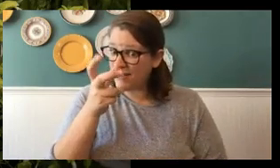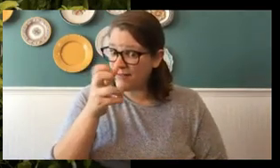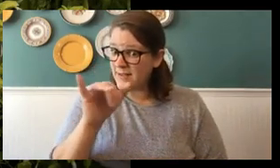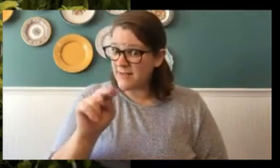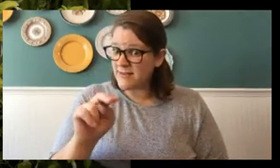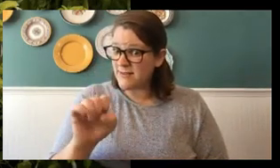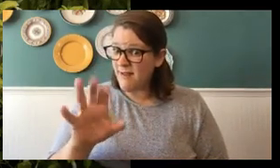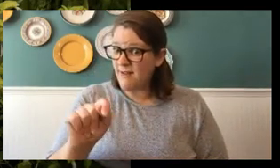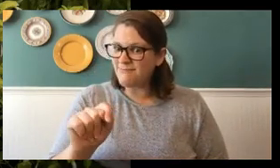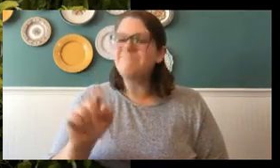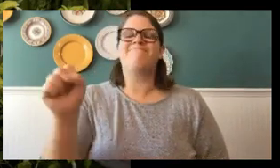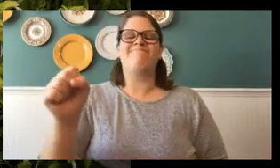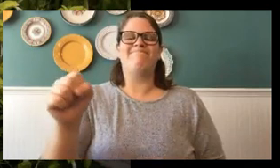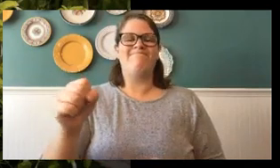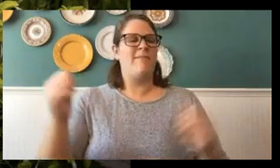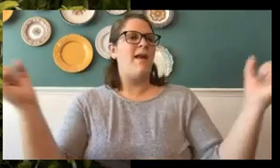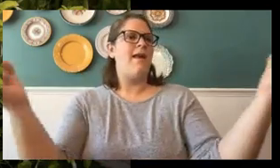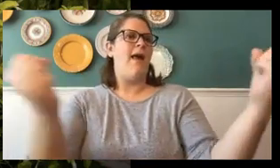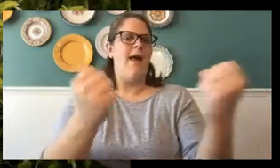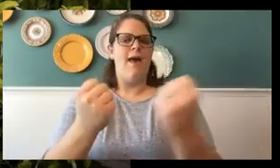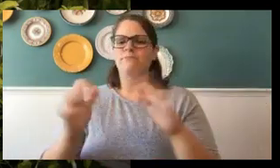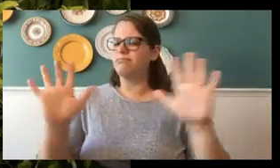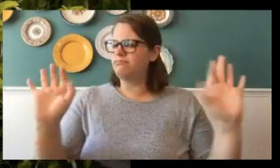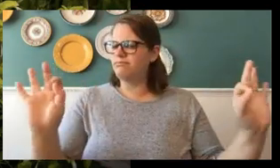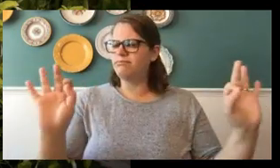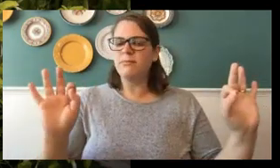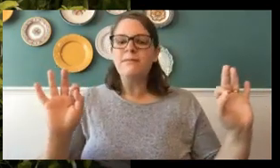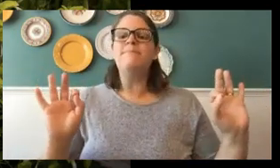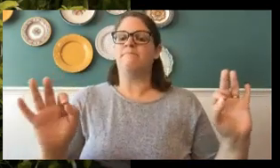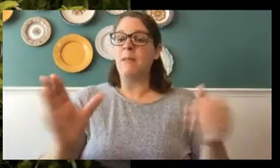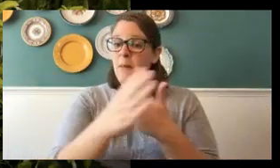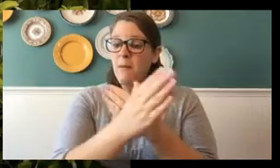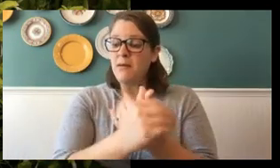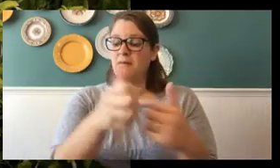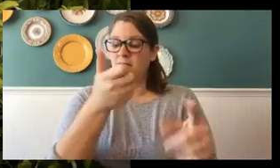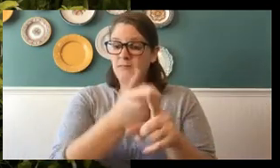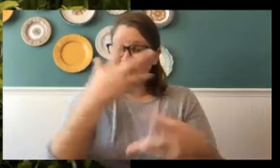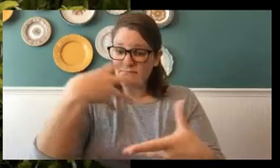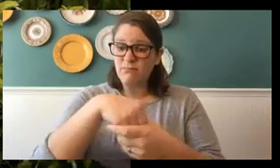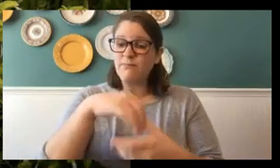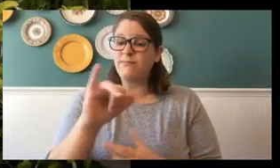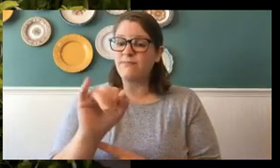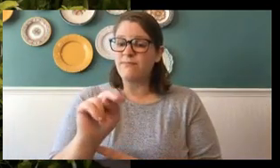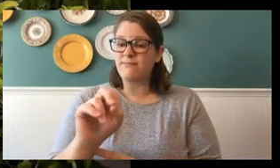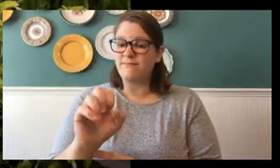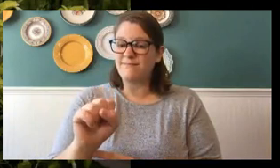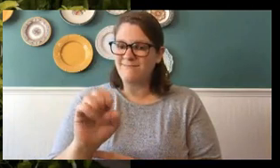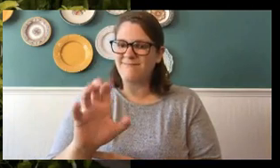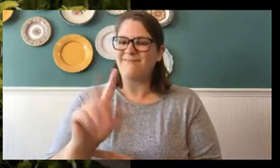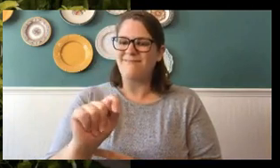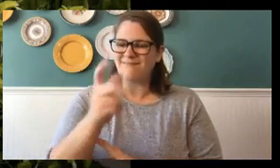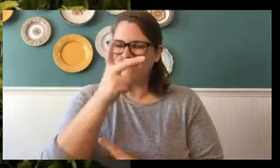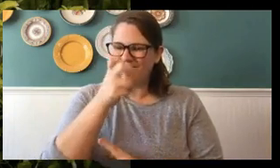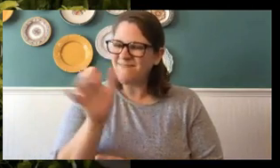butterfly an insect. So, butterflies are insects too. Now, let's talk